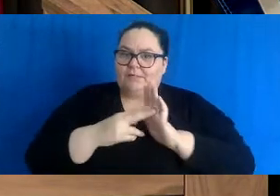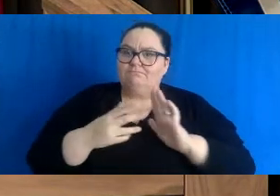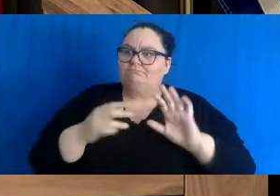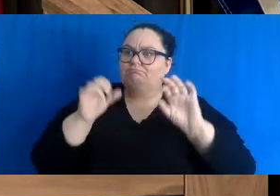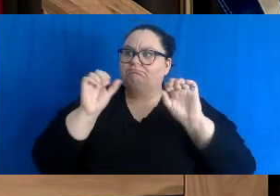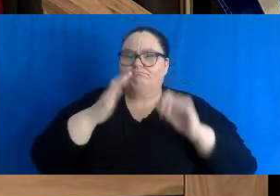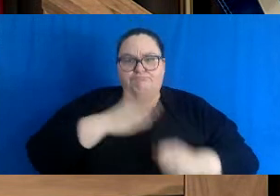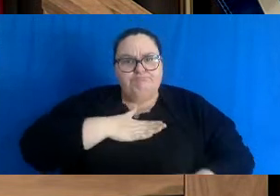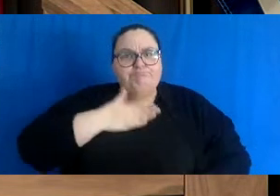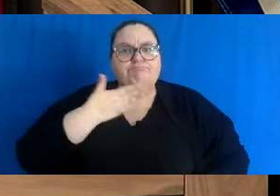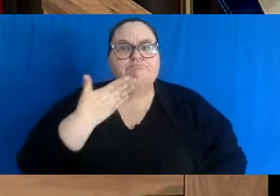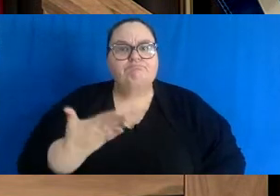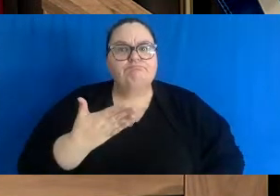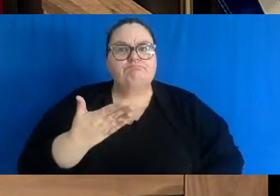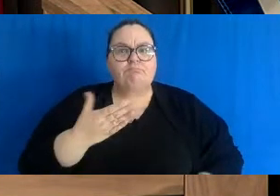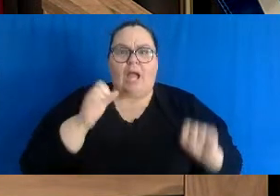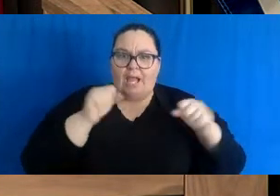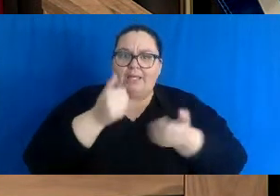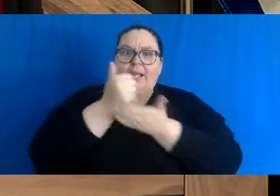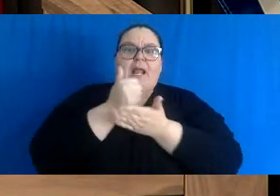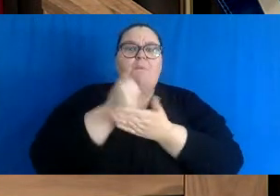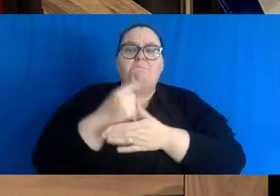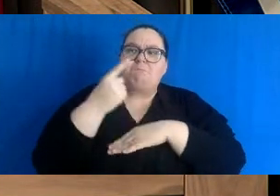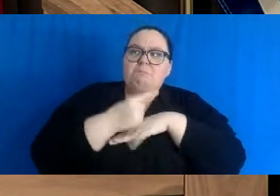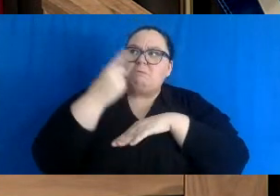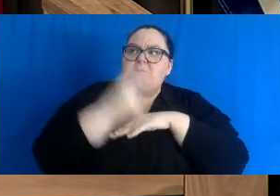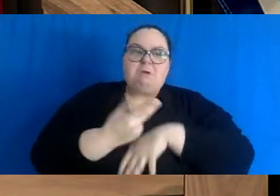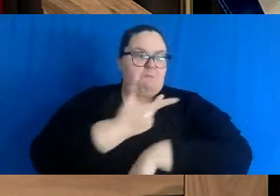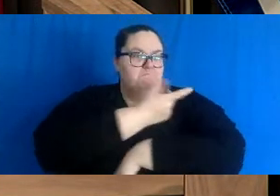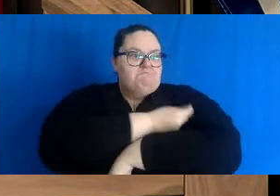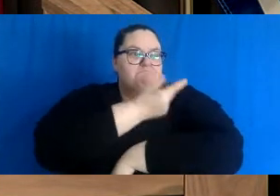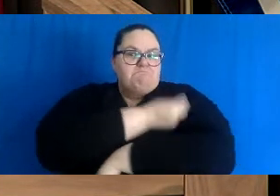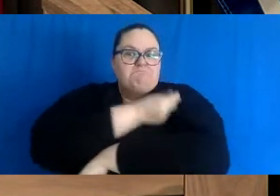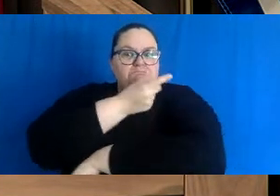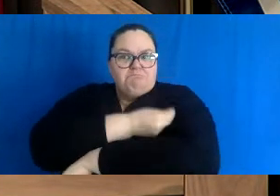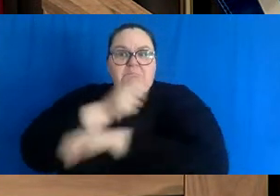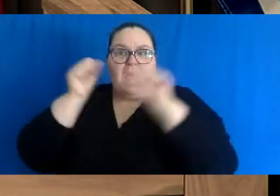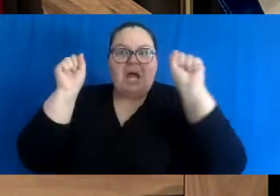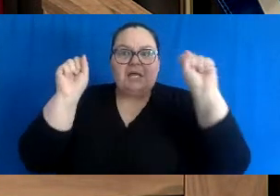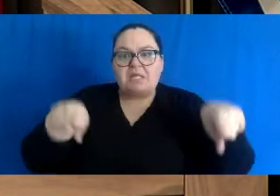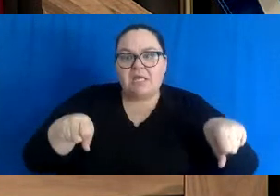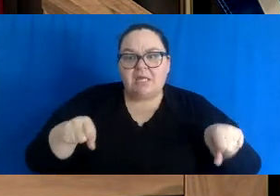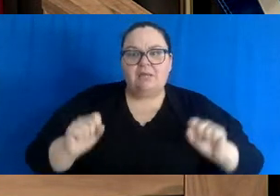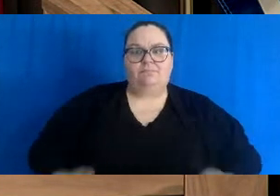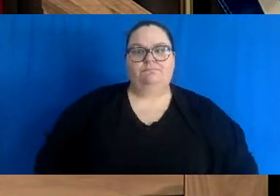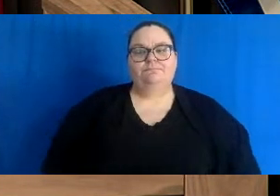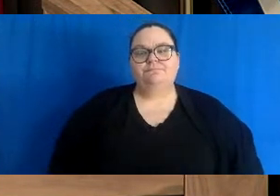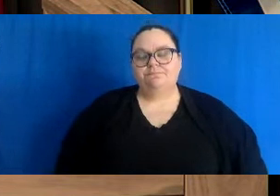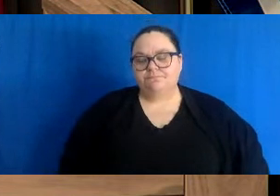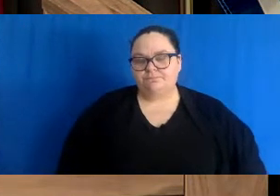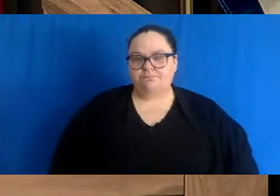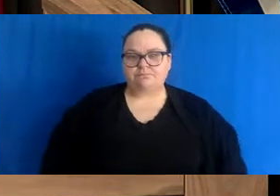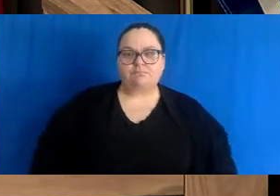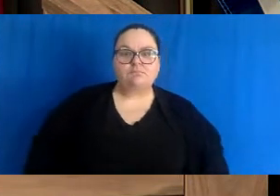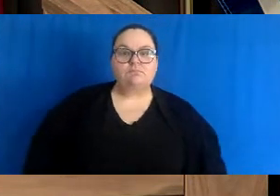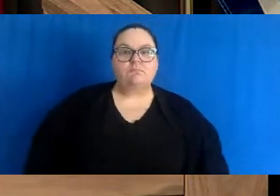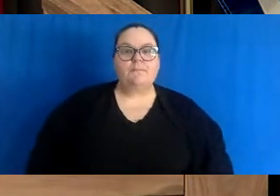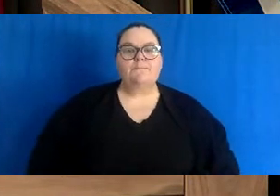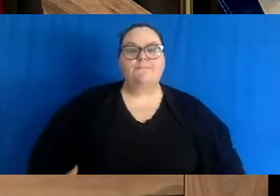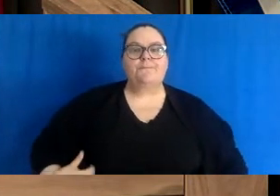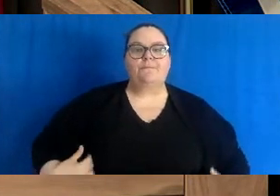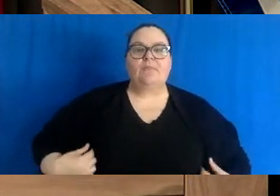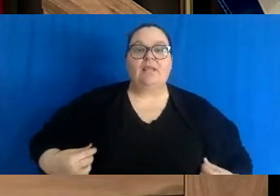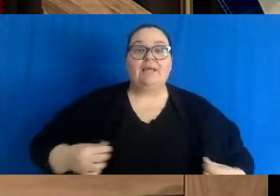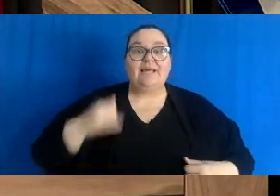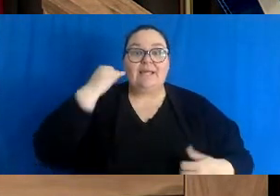be part of a vaccination program to help us meet our goals and keep people safe. If you fail in any of